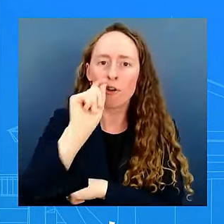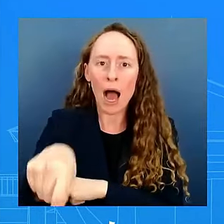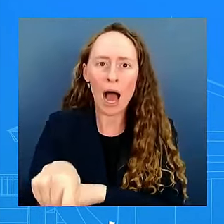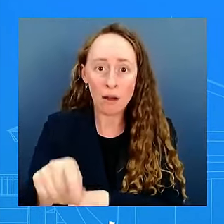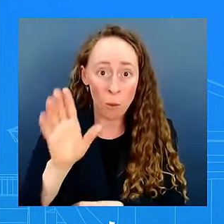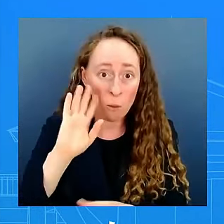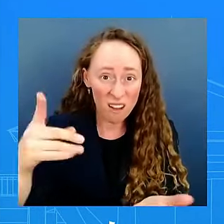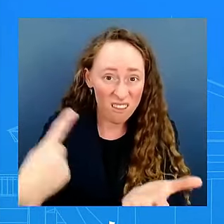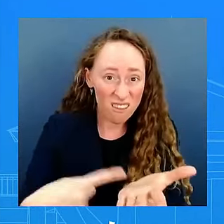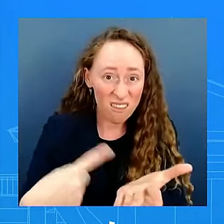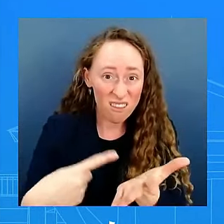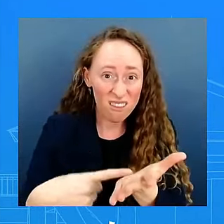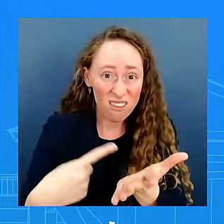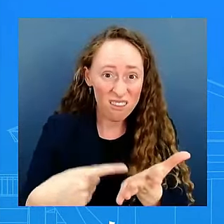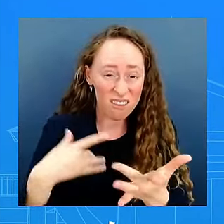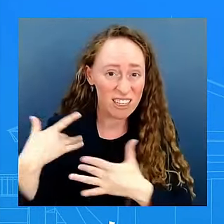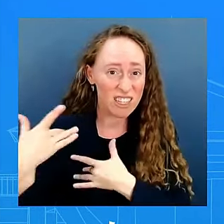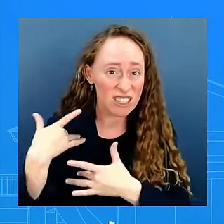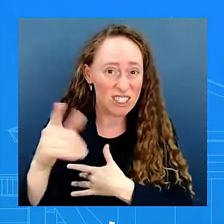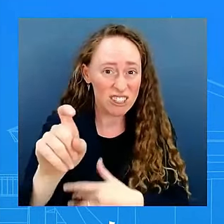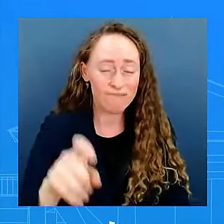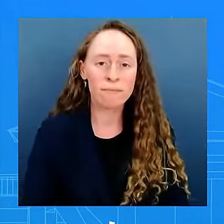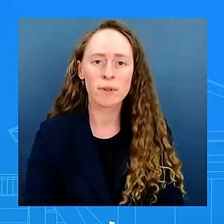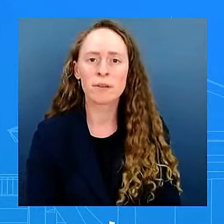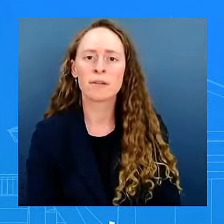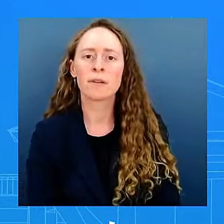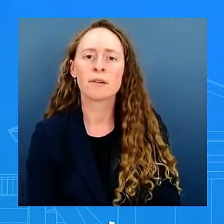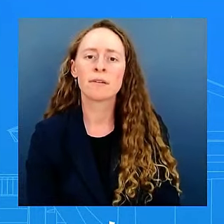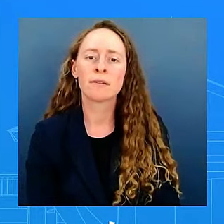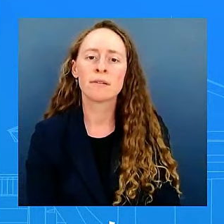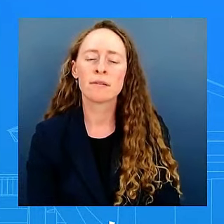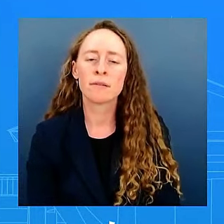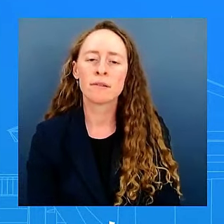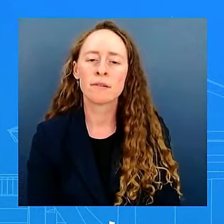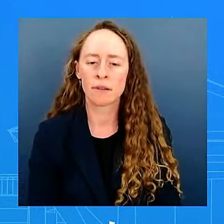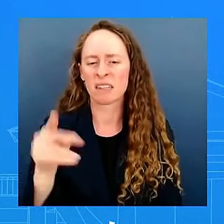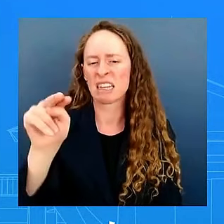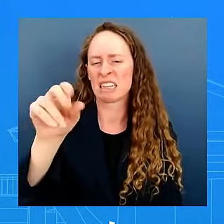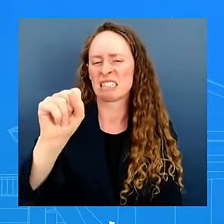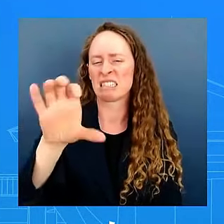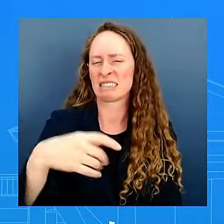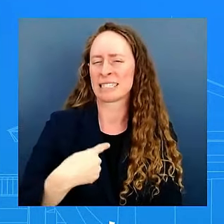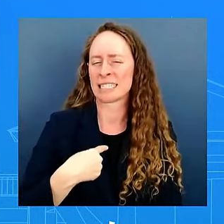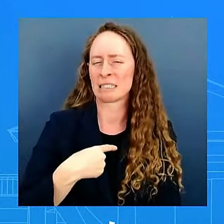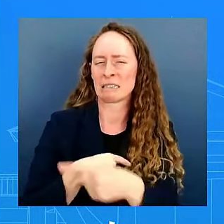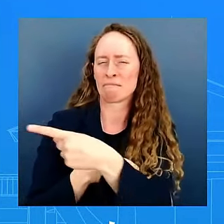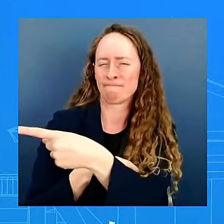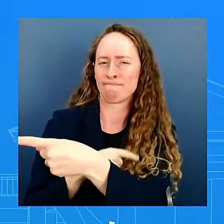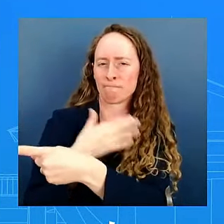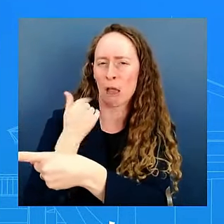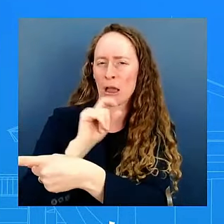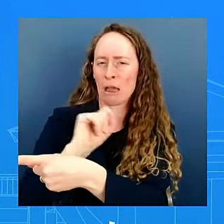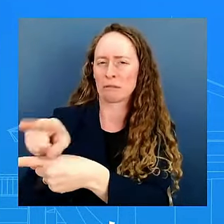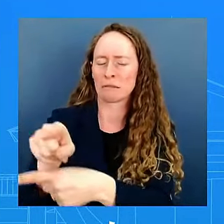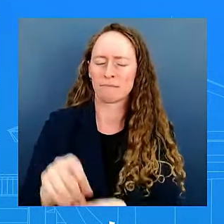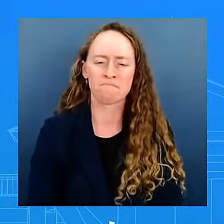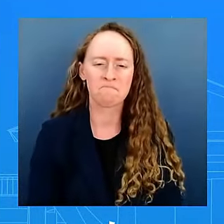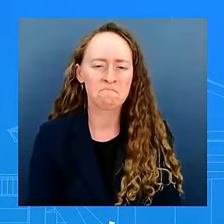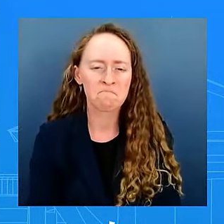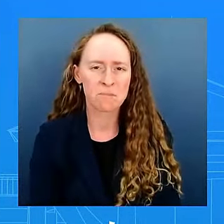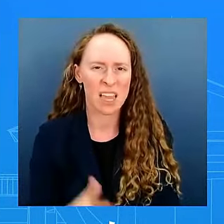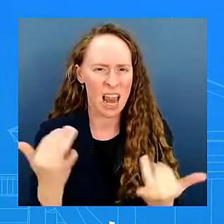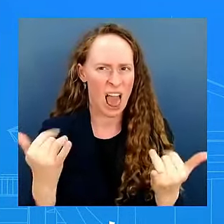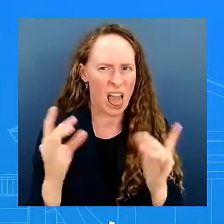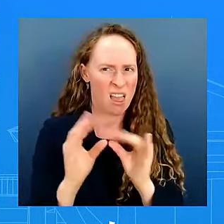comments okay thank you i just want to go back to the long-range missile sure just just one more it's just that uh